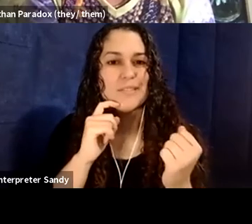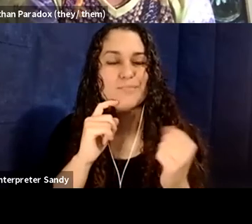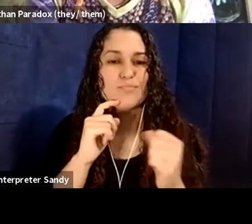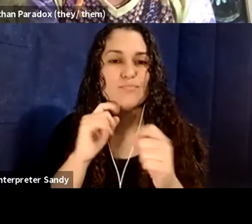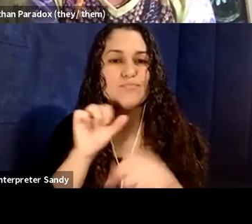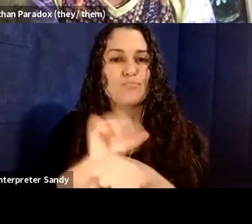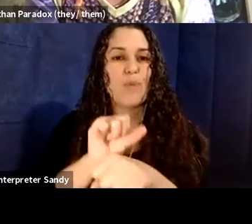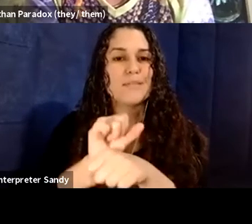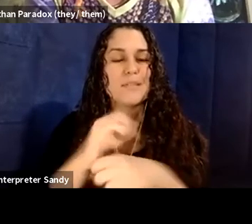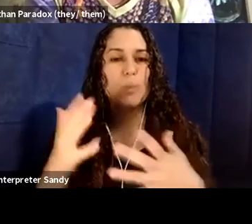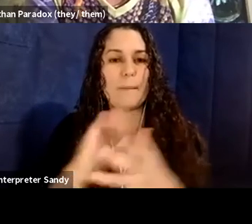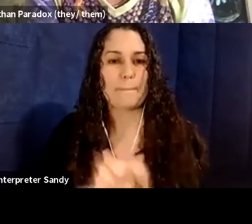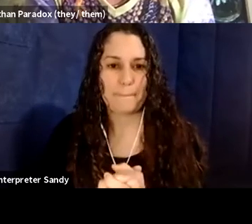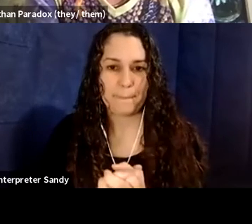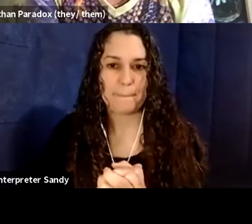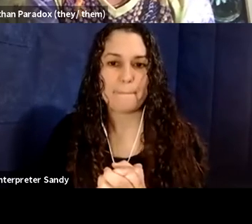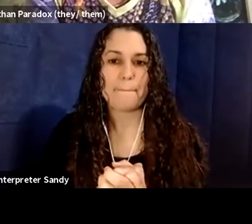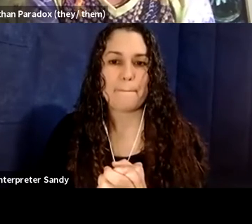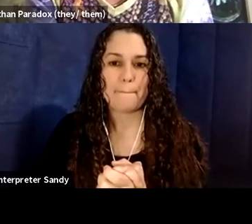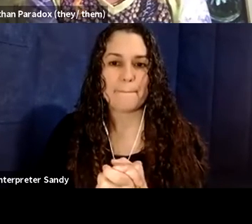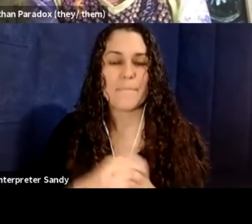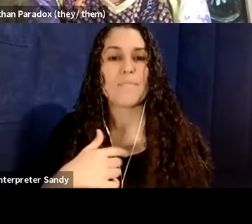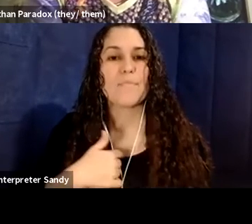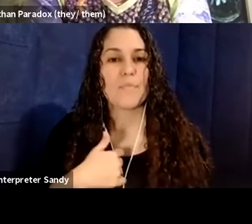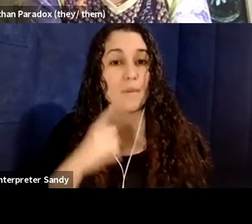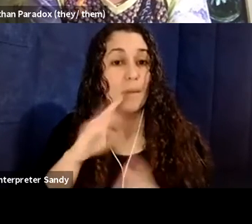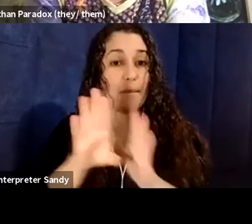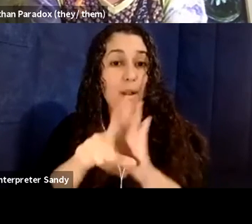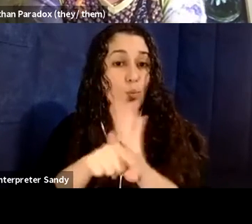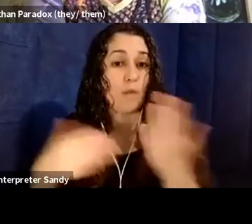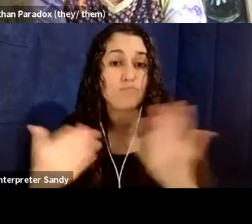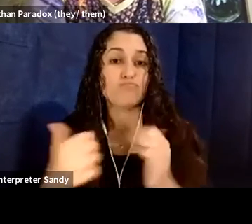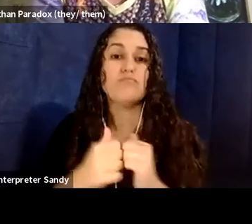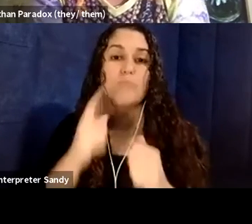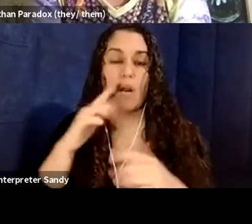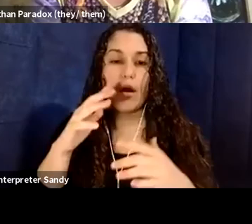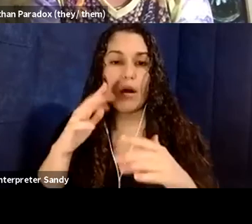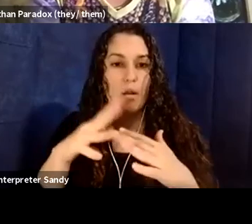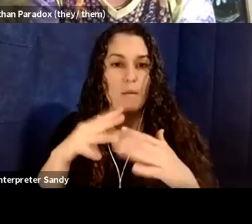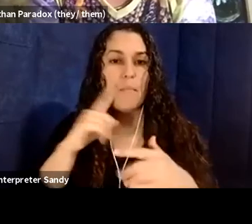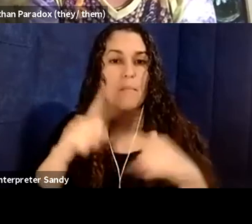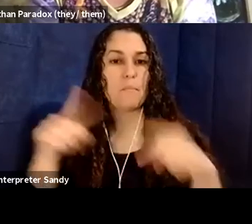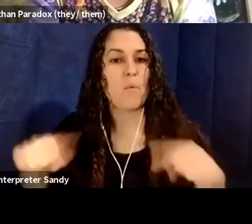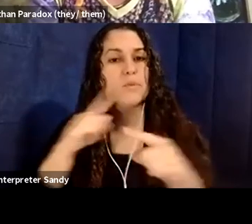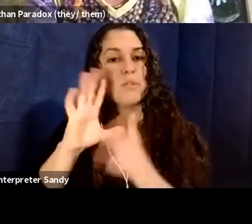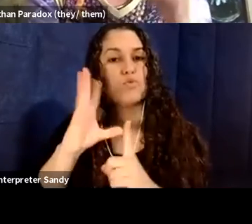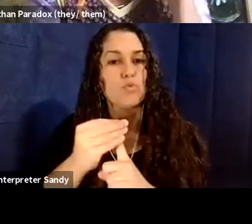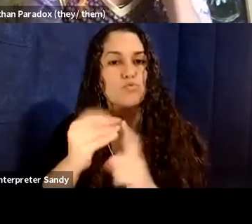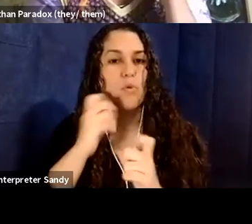So, uh, I have a background in multicultural education, um, specifically in higher education. And so